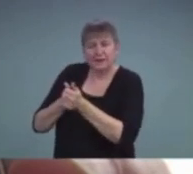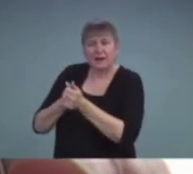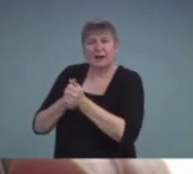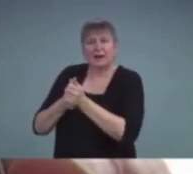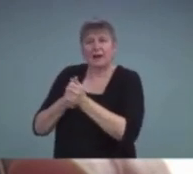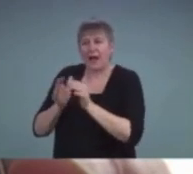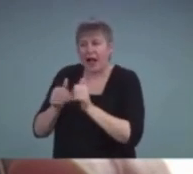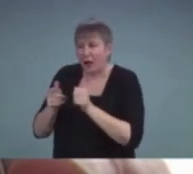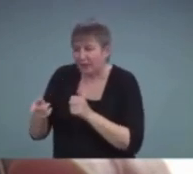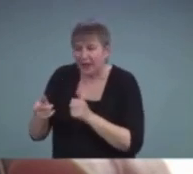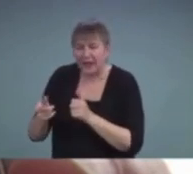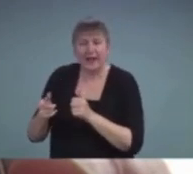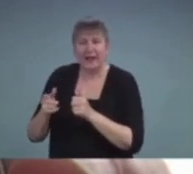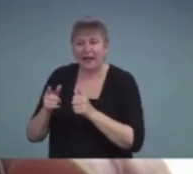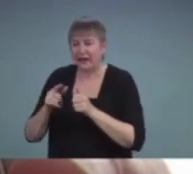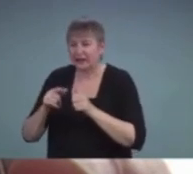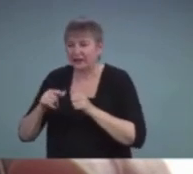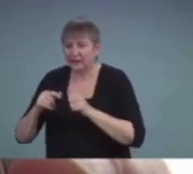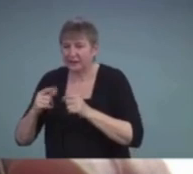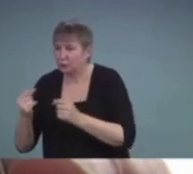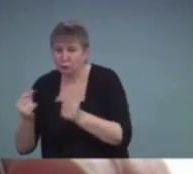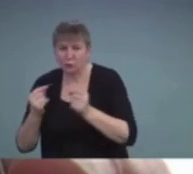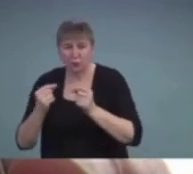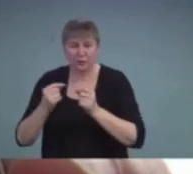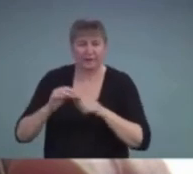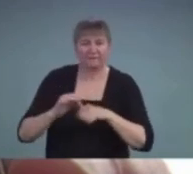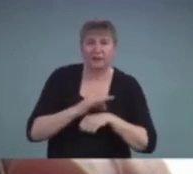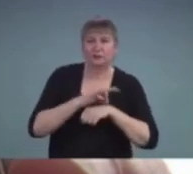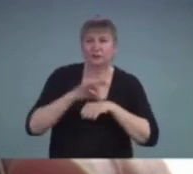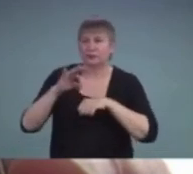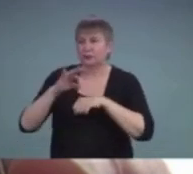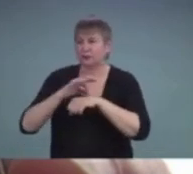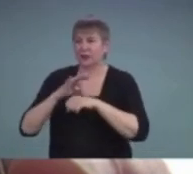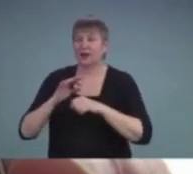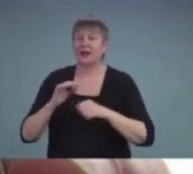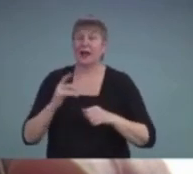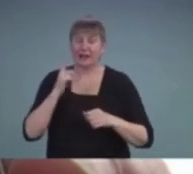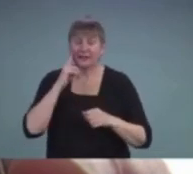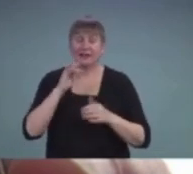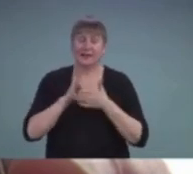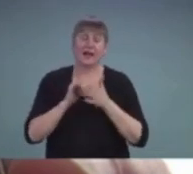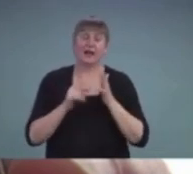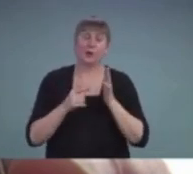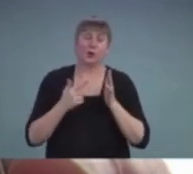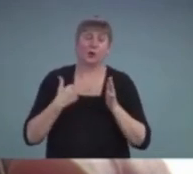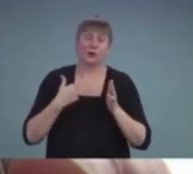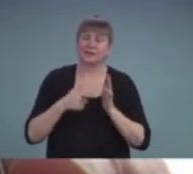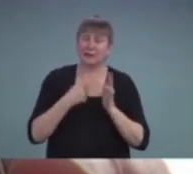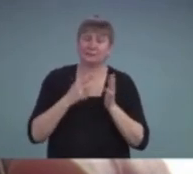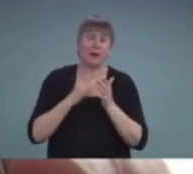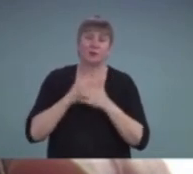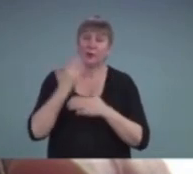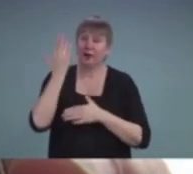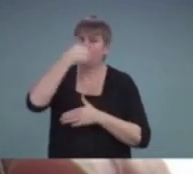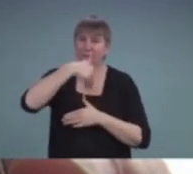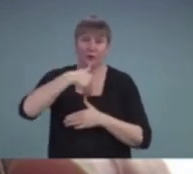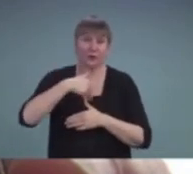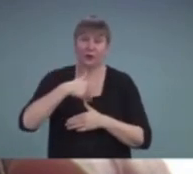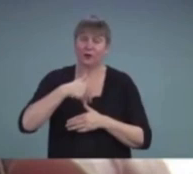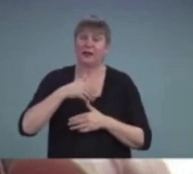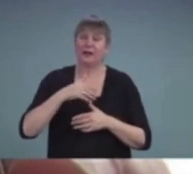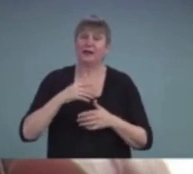function that I think are easy to overlook in our routine audiology assessments. Using a tool like the